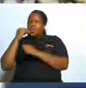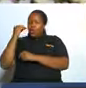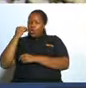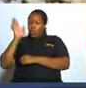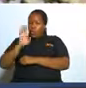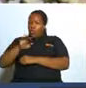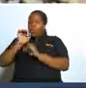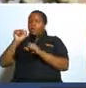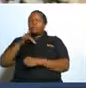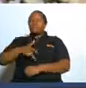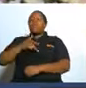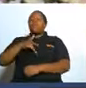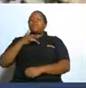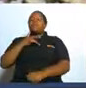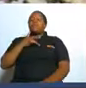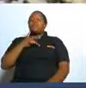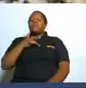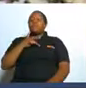sense here